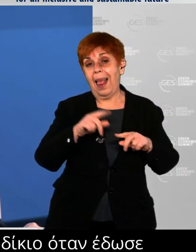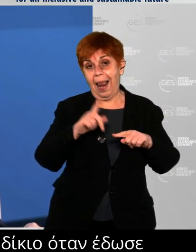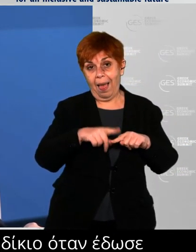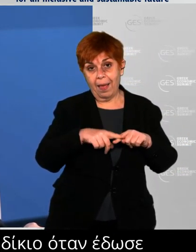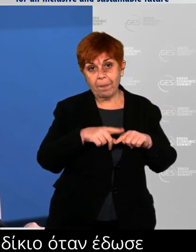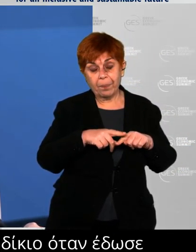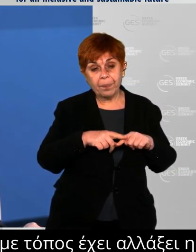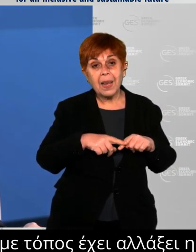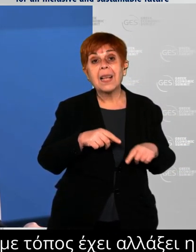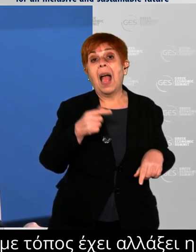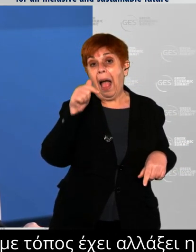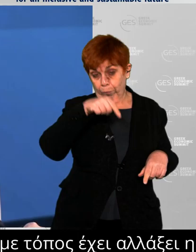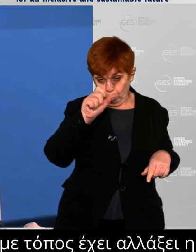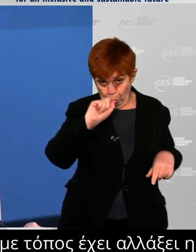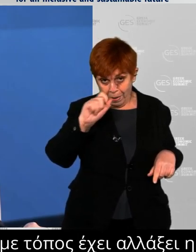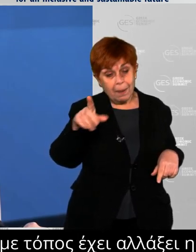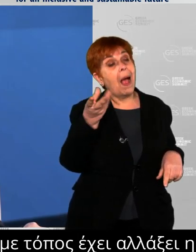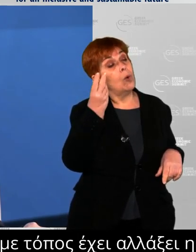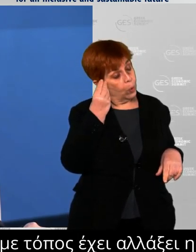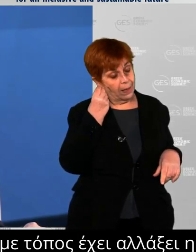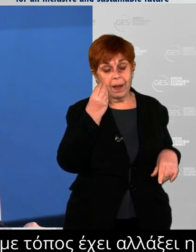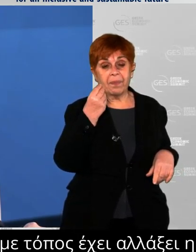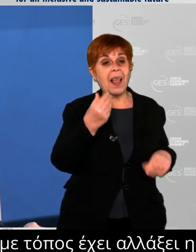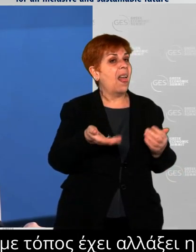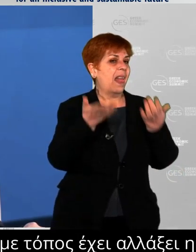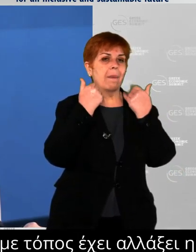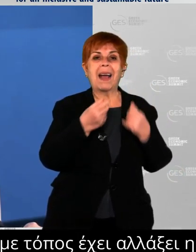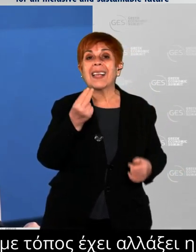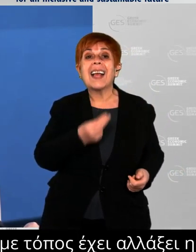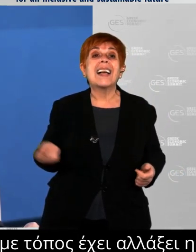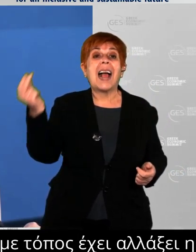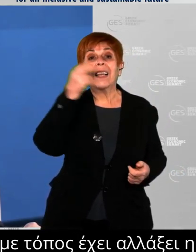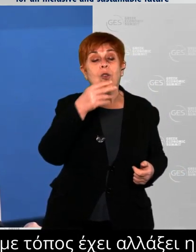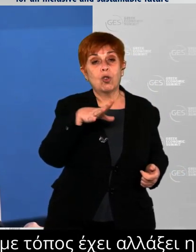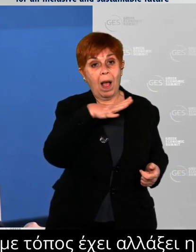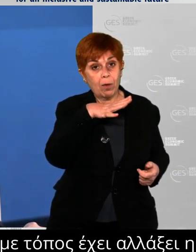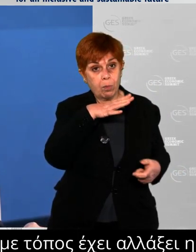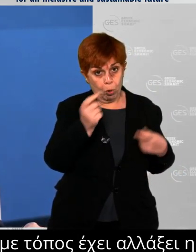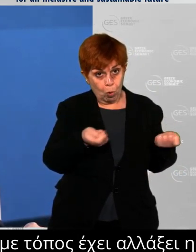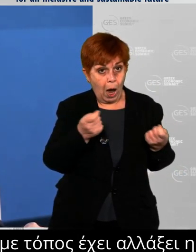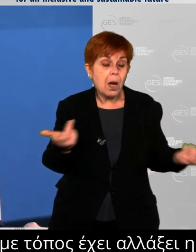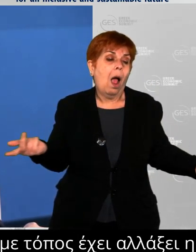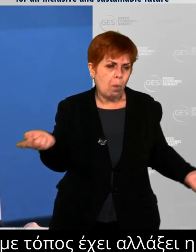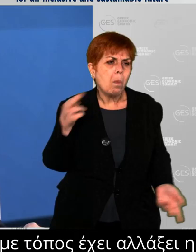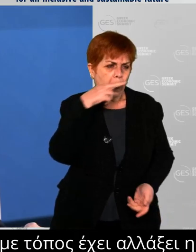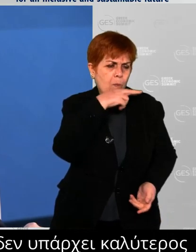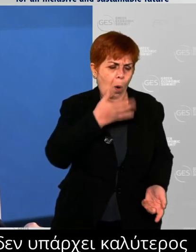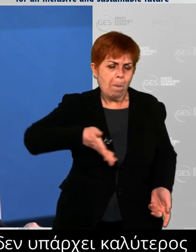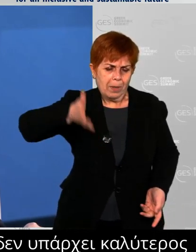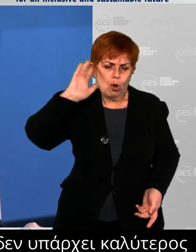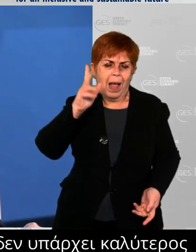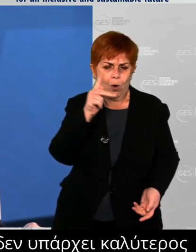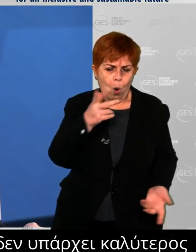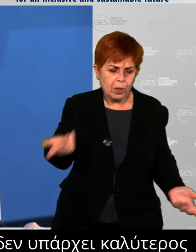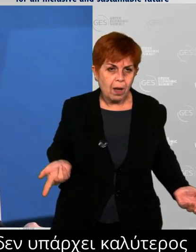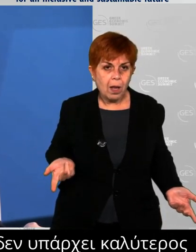get out. You have no better communicator in this regard than Prime Minister Mitsotakis. But it's a message that has to be repeated over